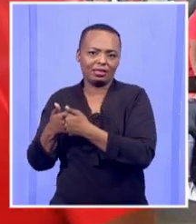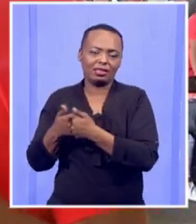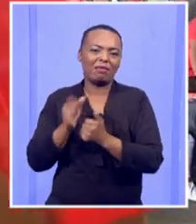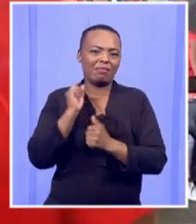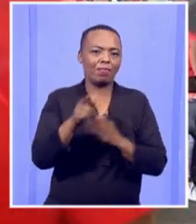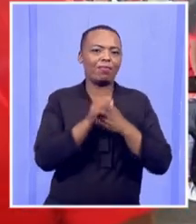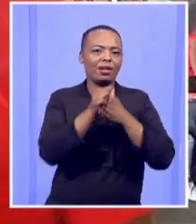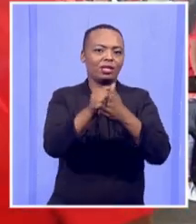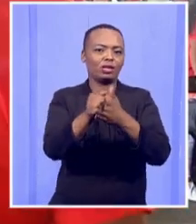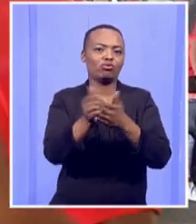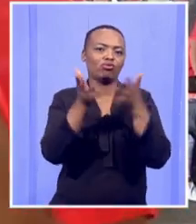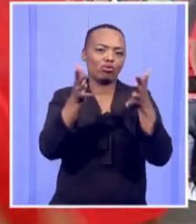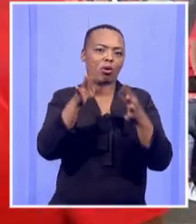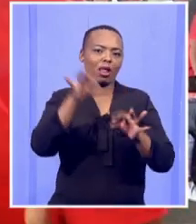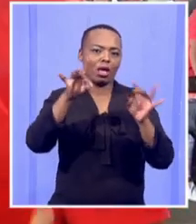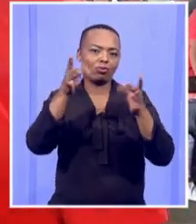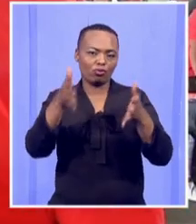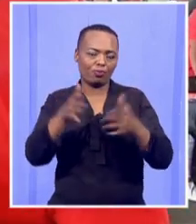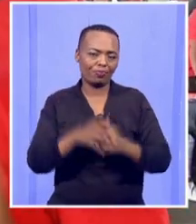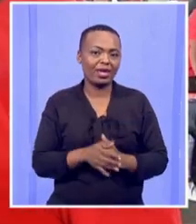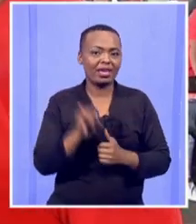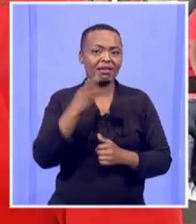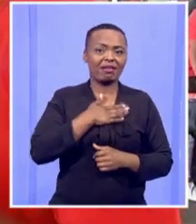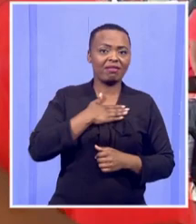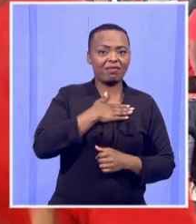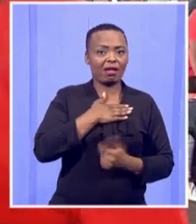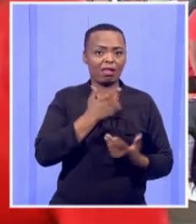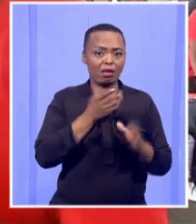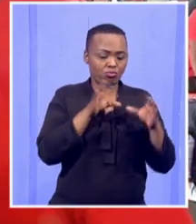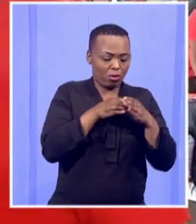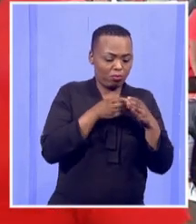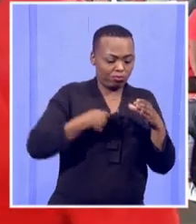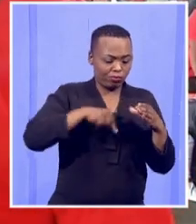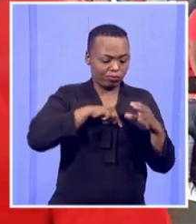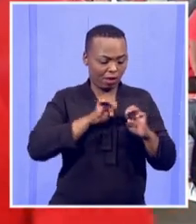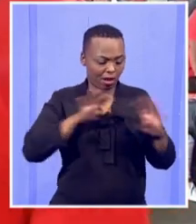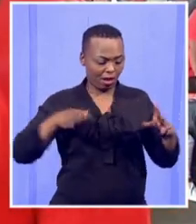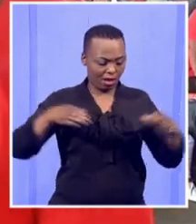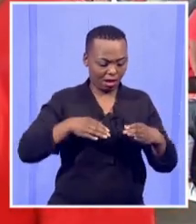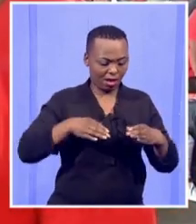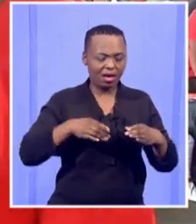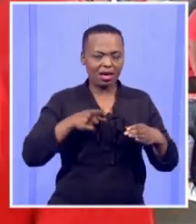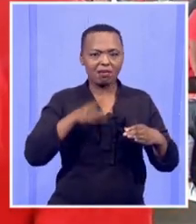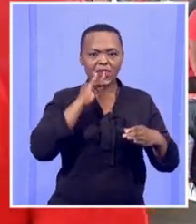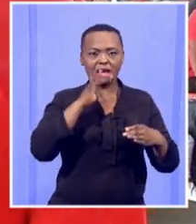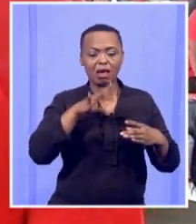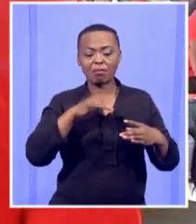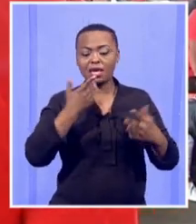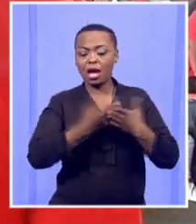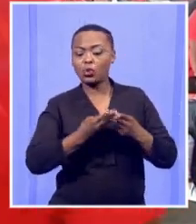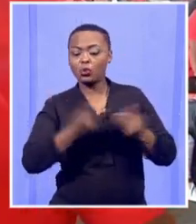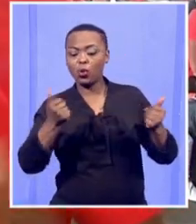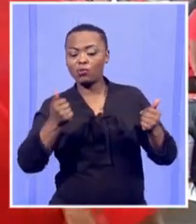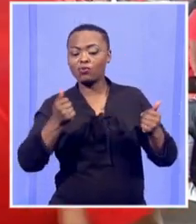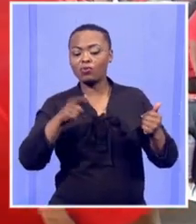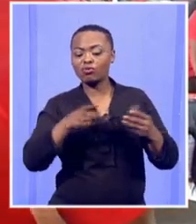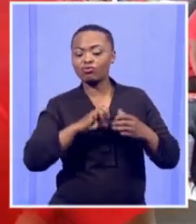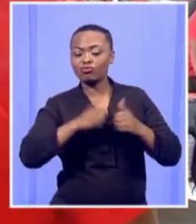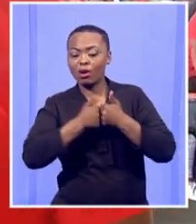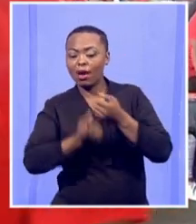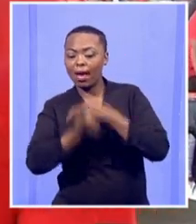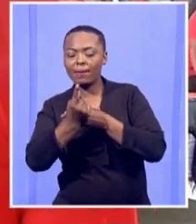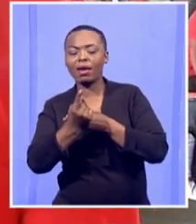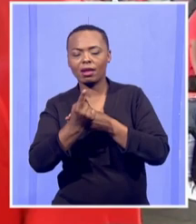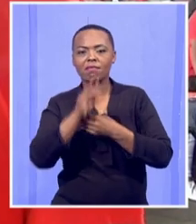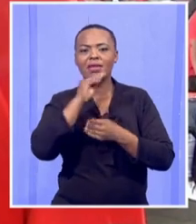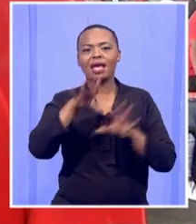will be elected. If they feel that amongst us, the people are equal to those challenges, they will definitely elect those people. I don't know.